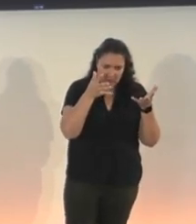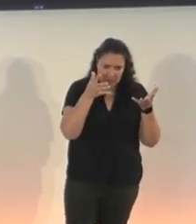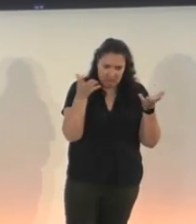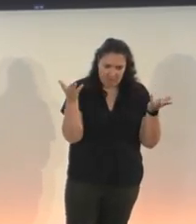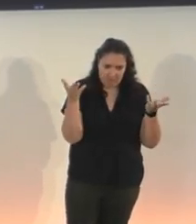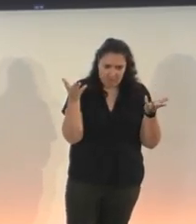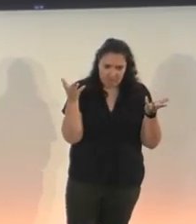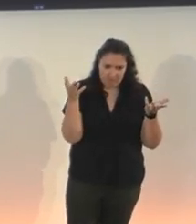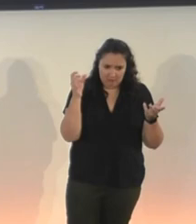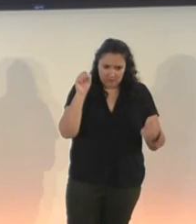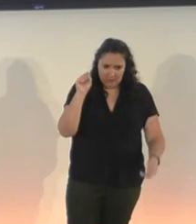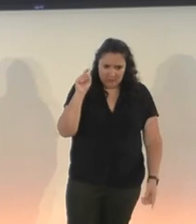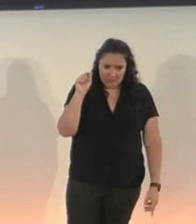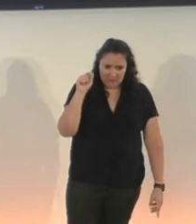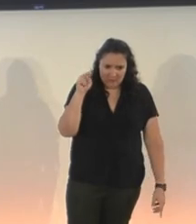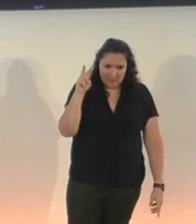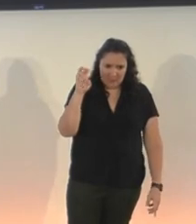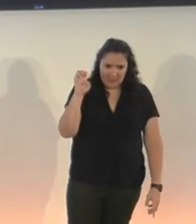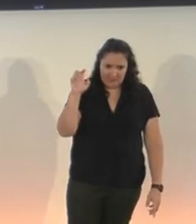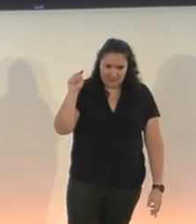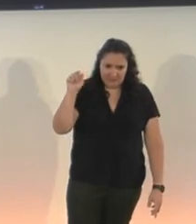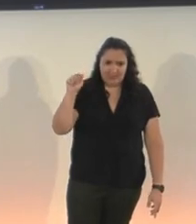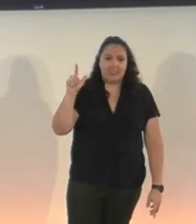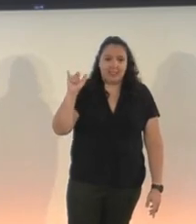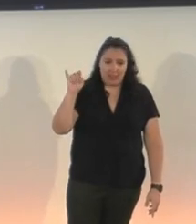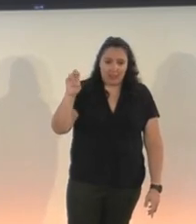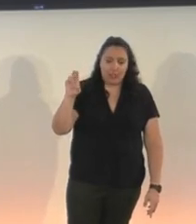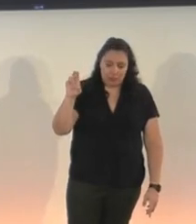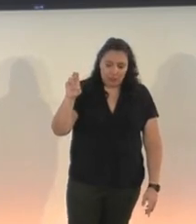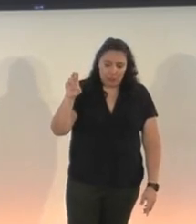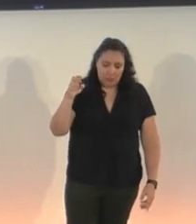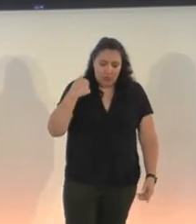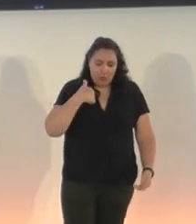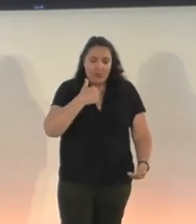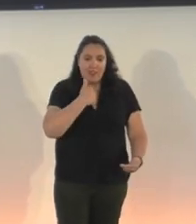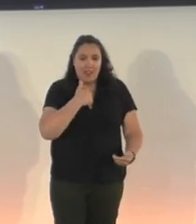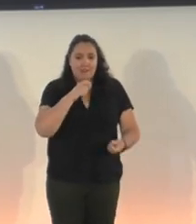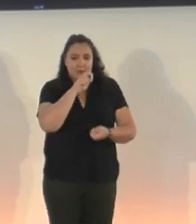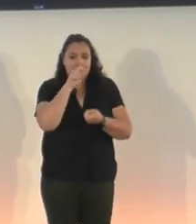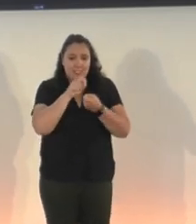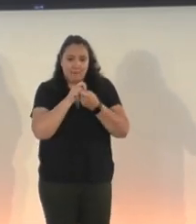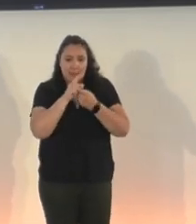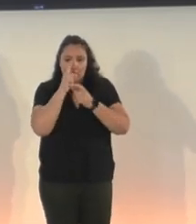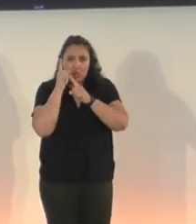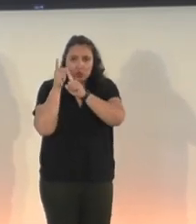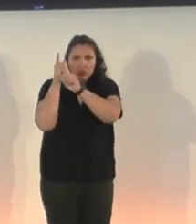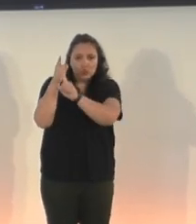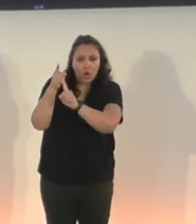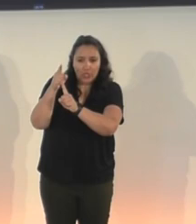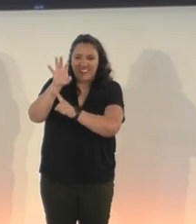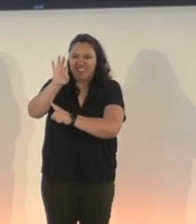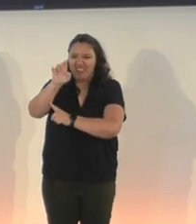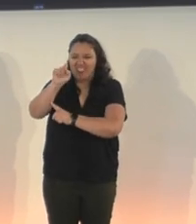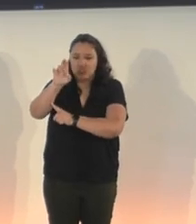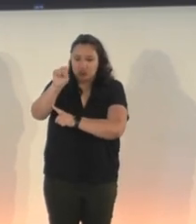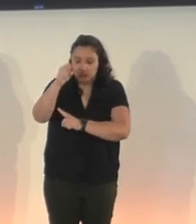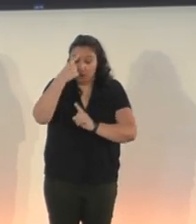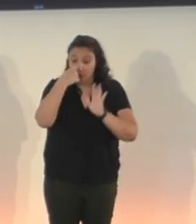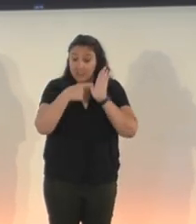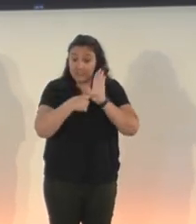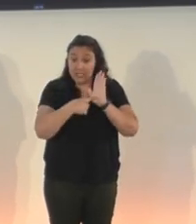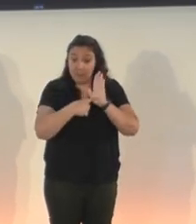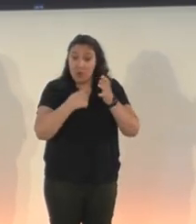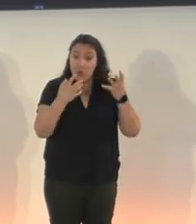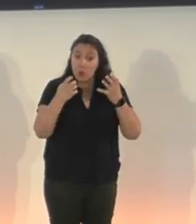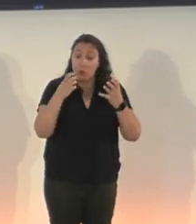And from that consultation, this list of target features were created. So, the first one was to have descriptions for